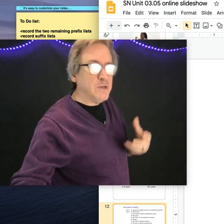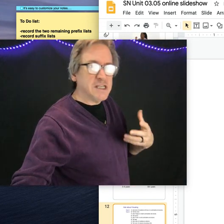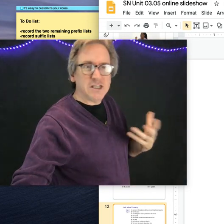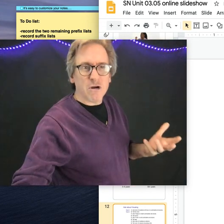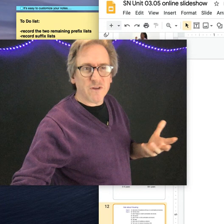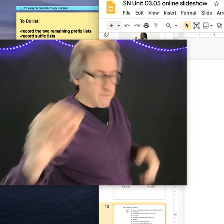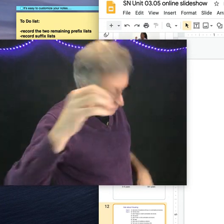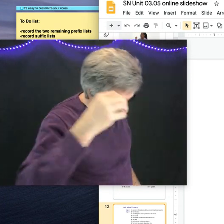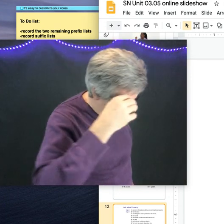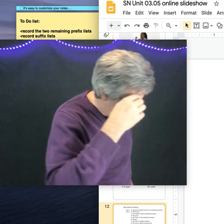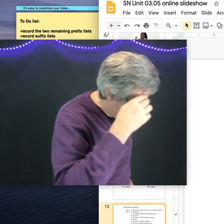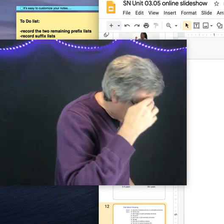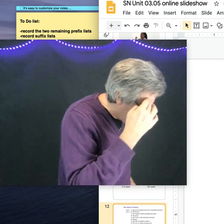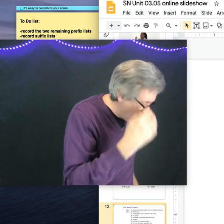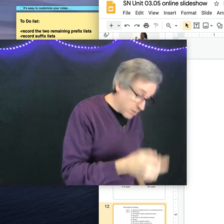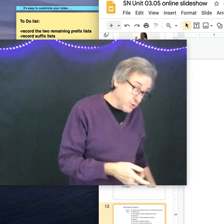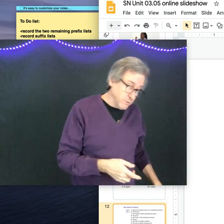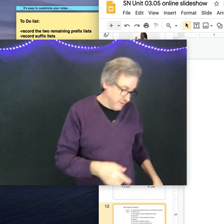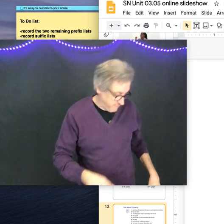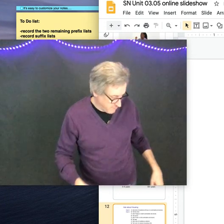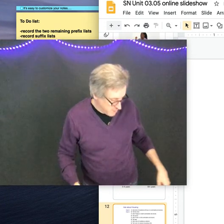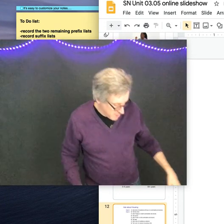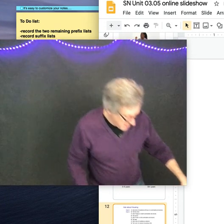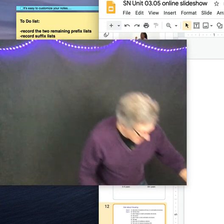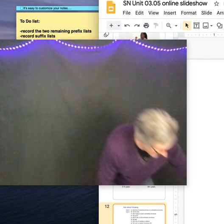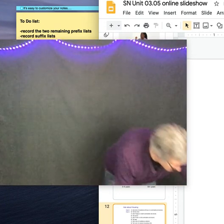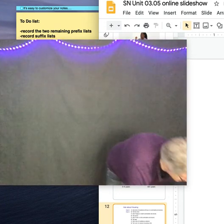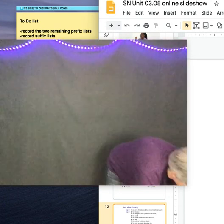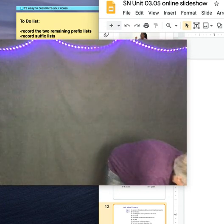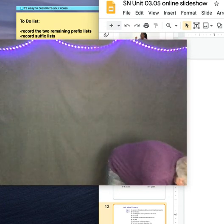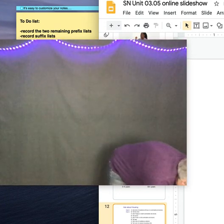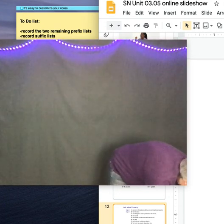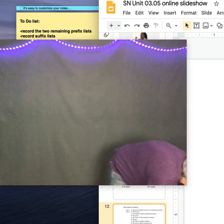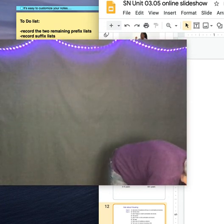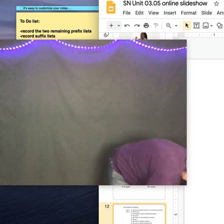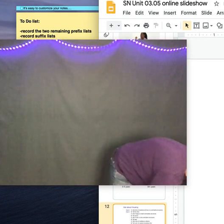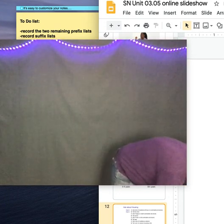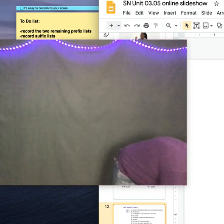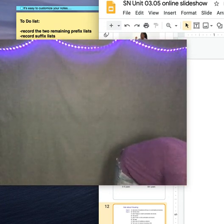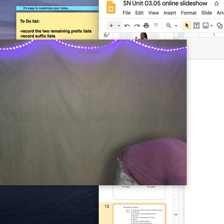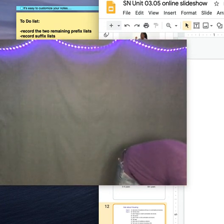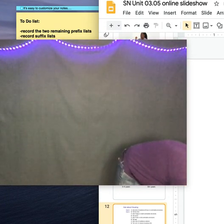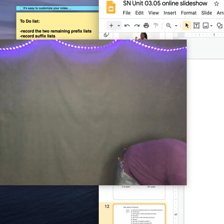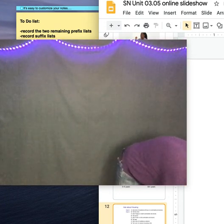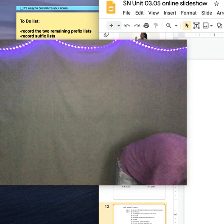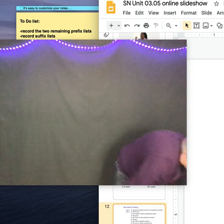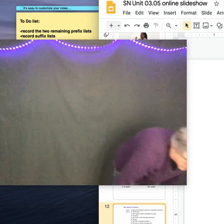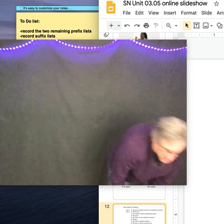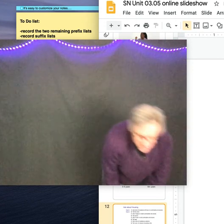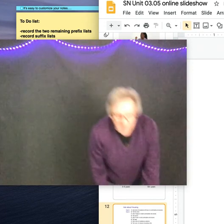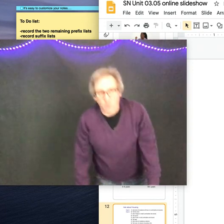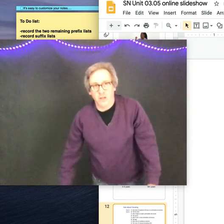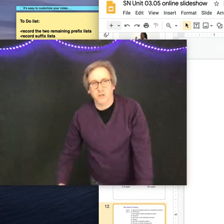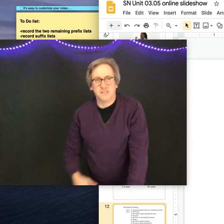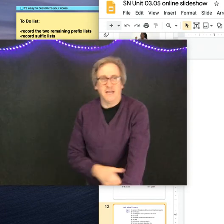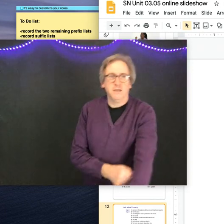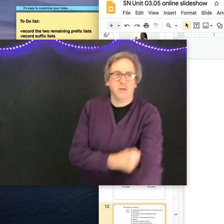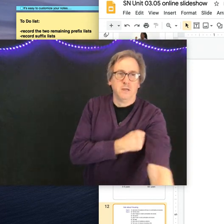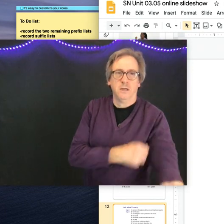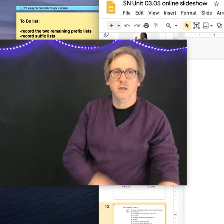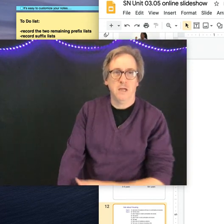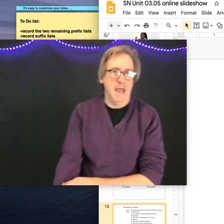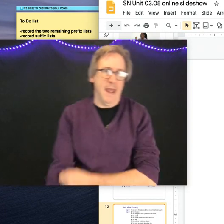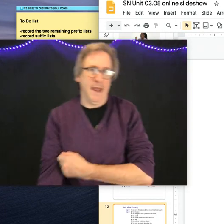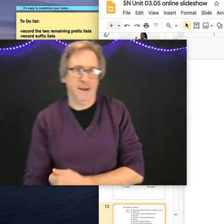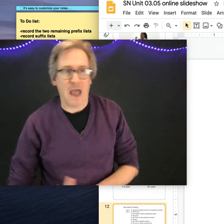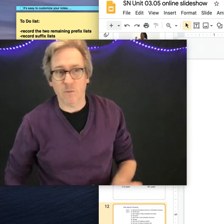So it's the start of a conversation. Think about where you live. And what it looks like.